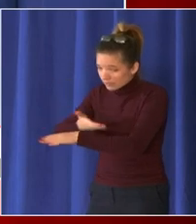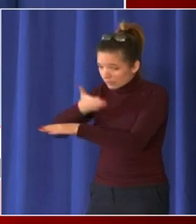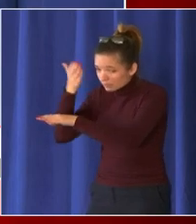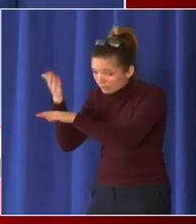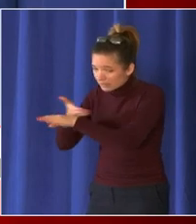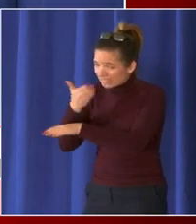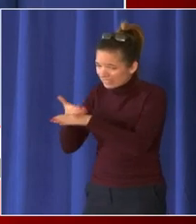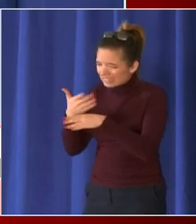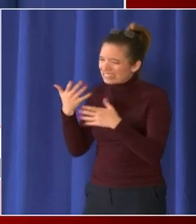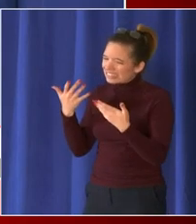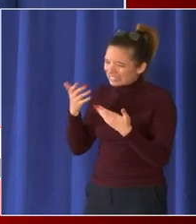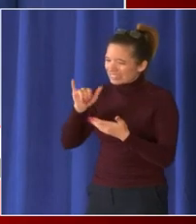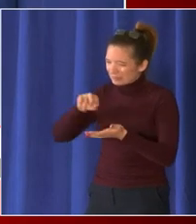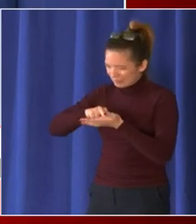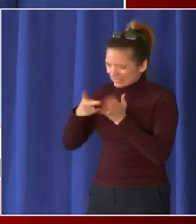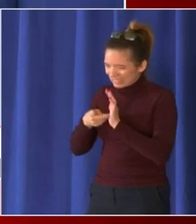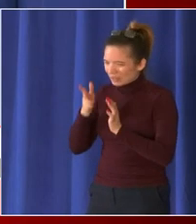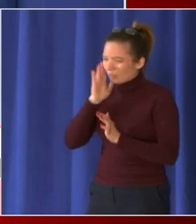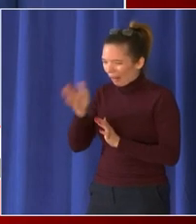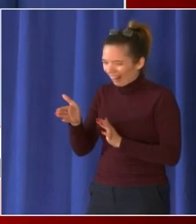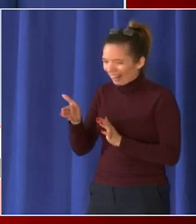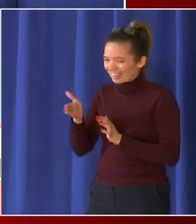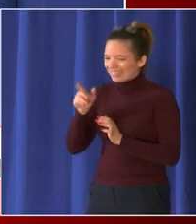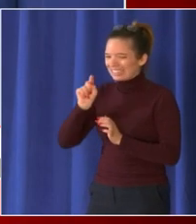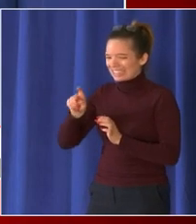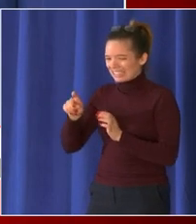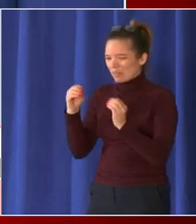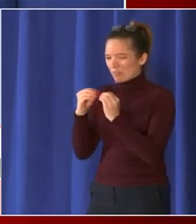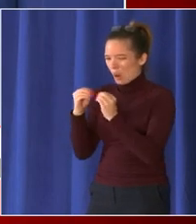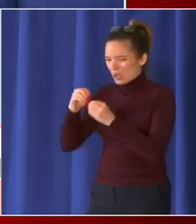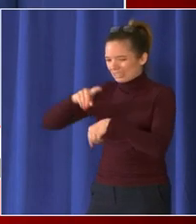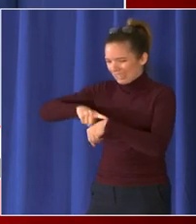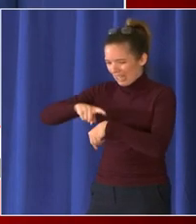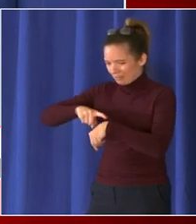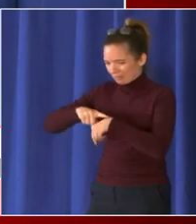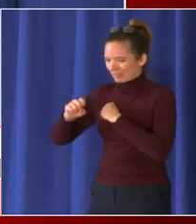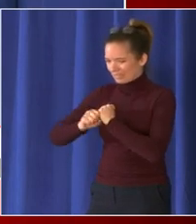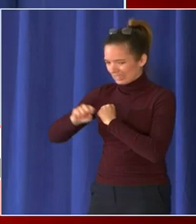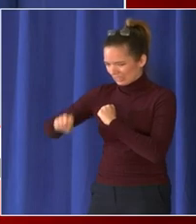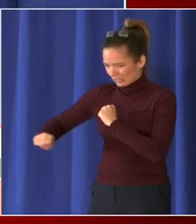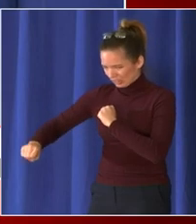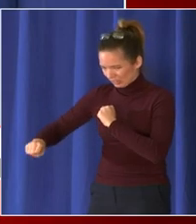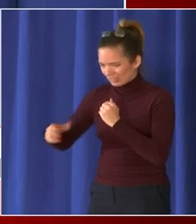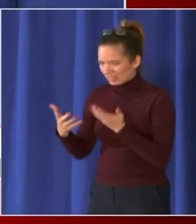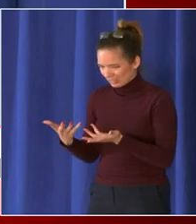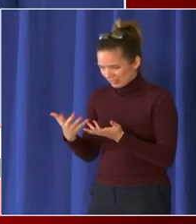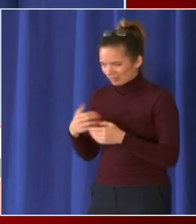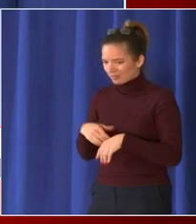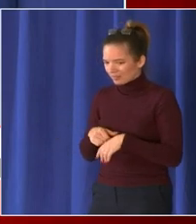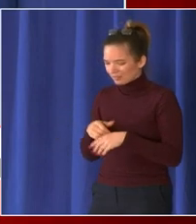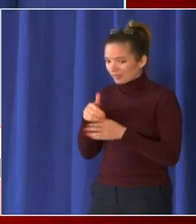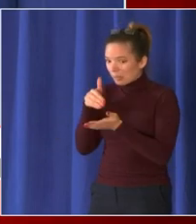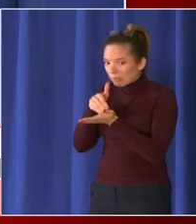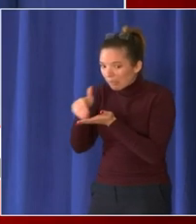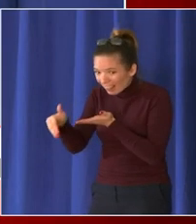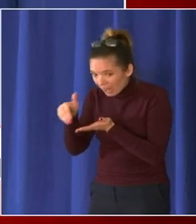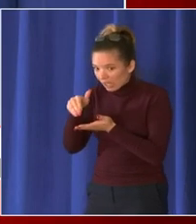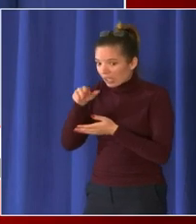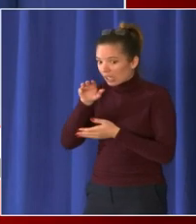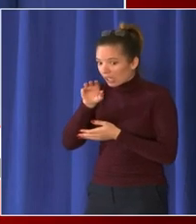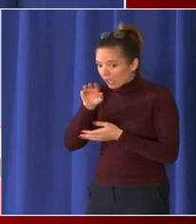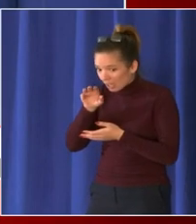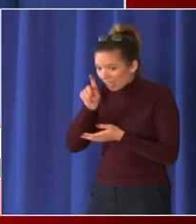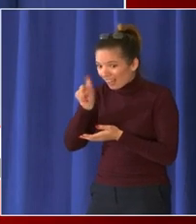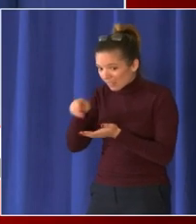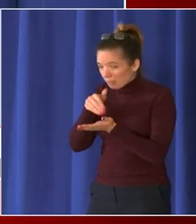several years out i think before the the funding i forgot how many millions of dollars it will cost to and to rehab